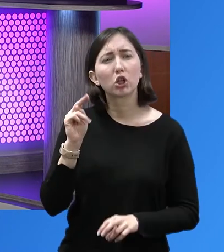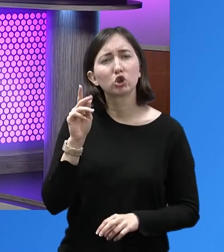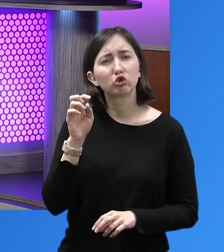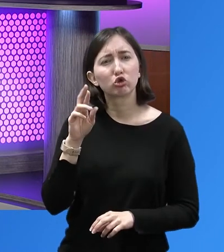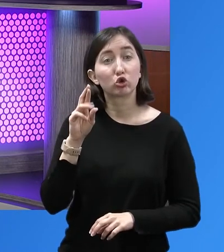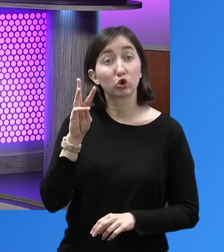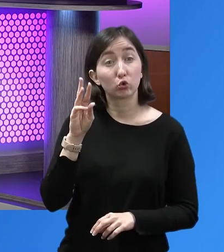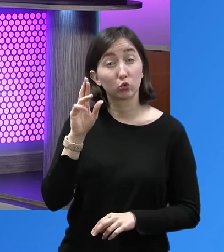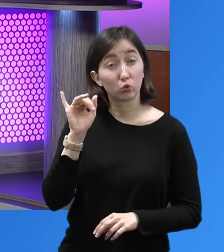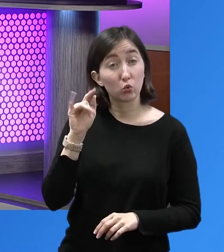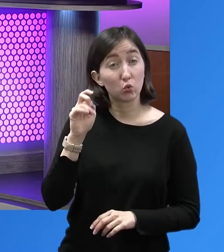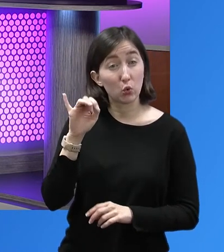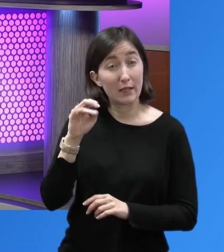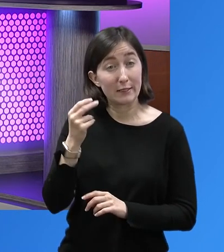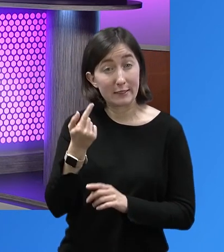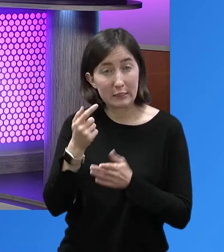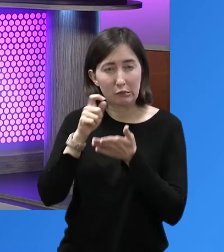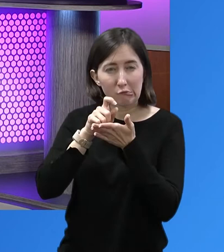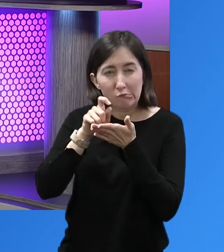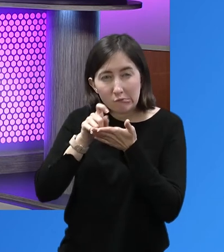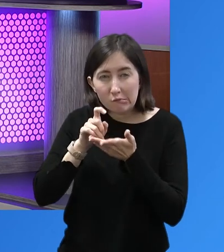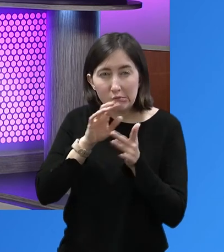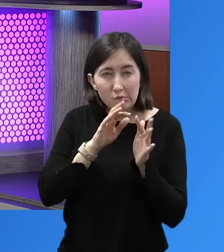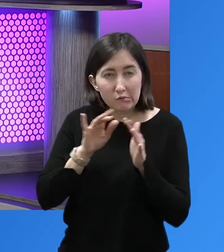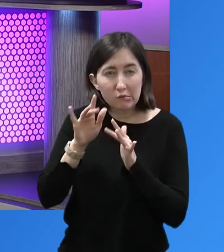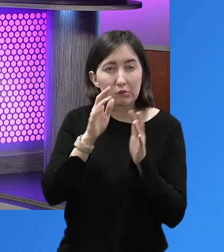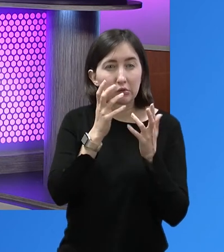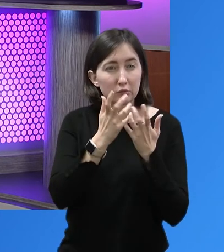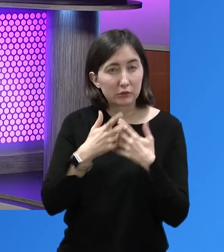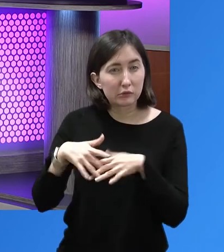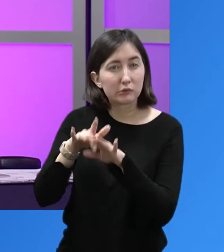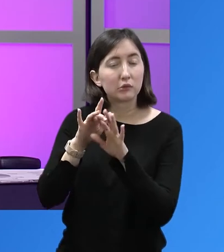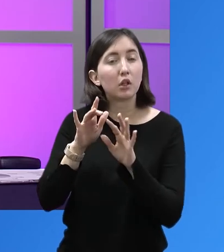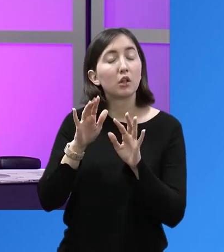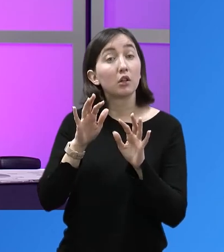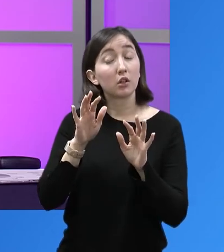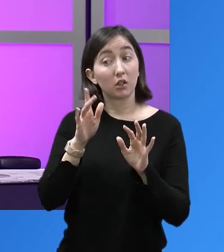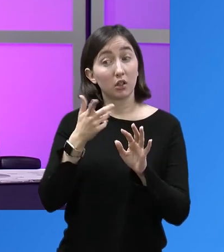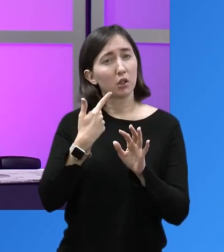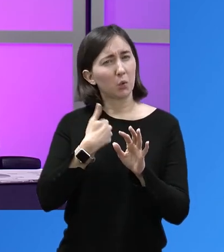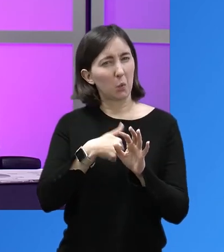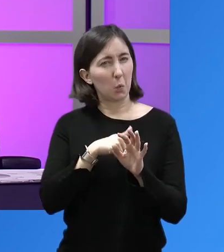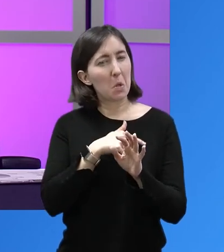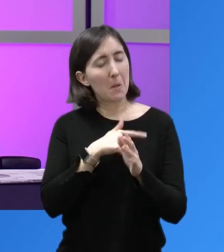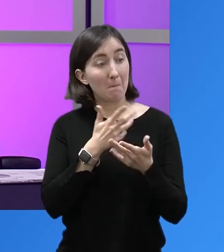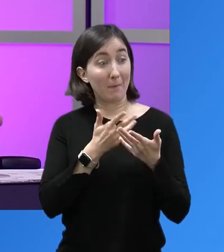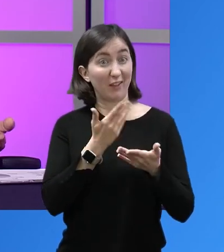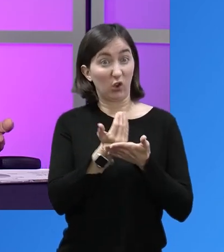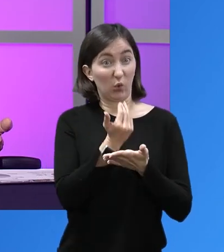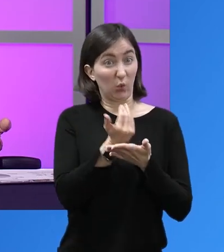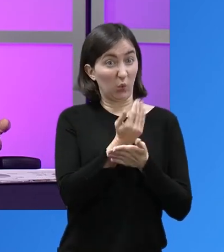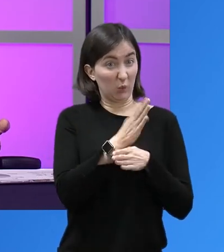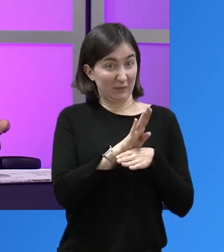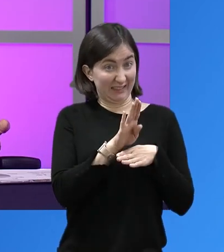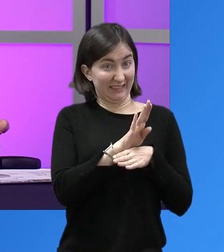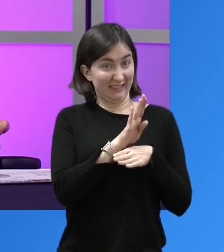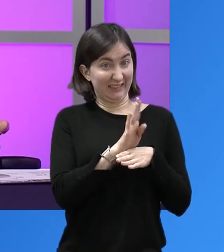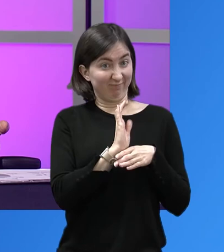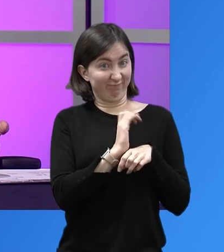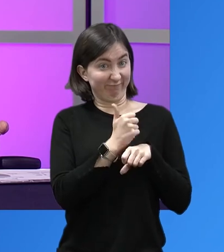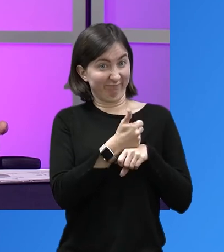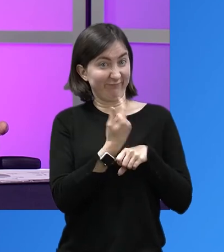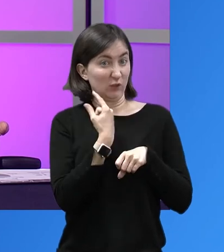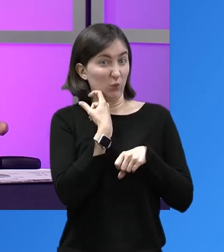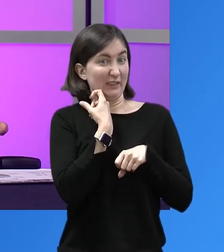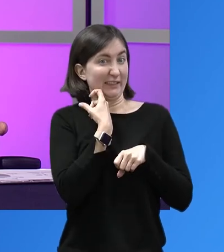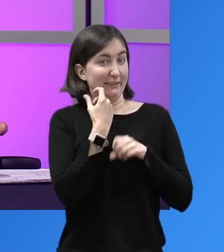personal information too, because that business may be so young that it's not generating enough. But as we look into your personal stuff, you do have the